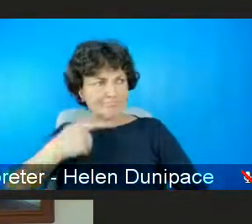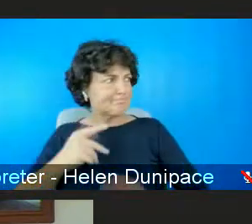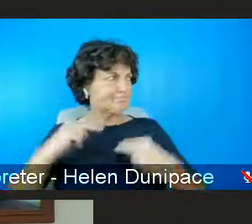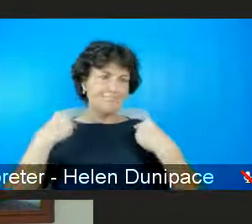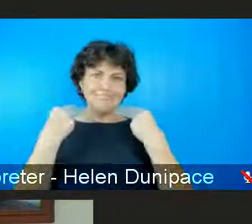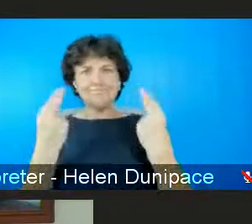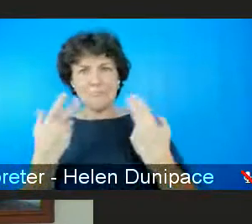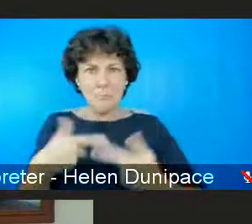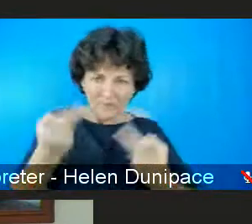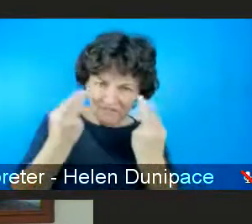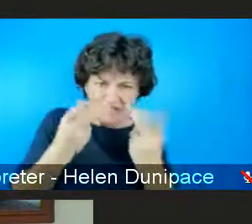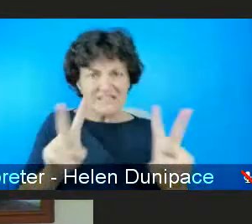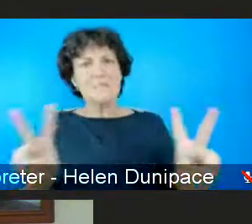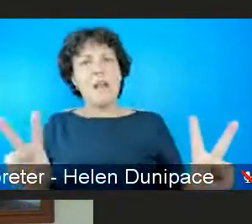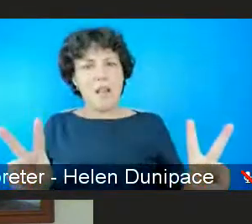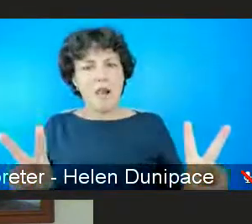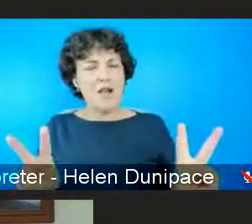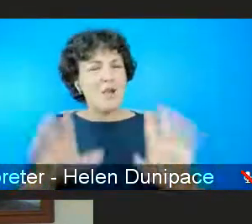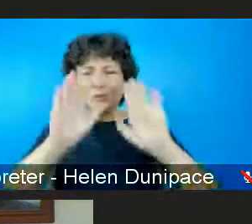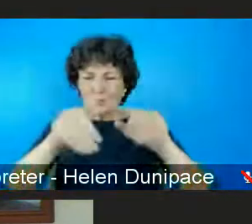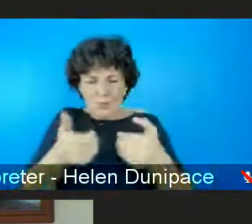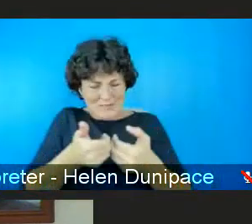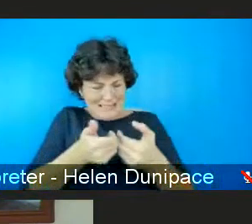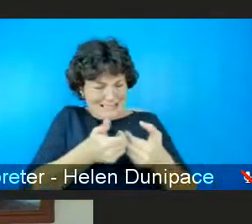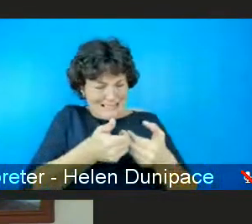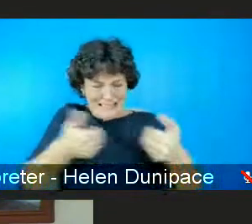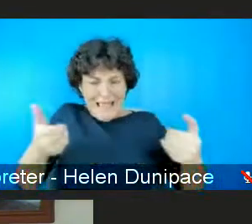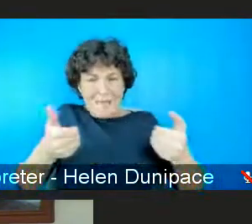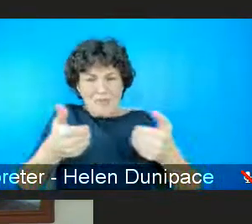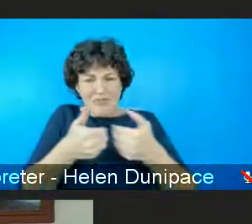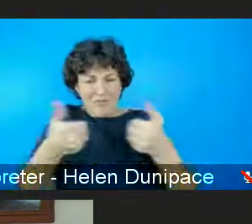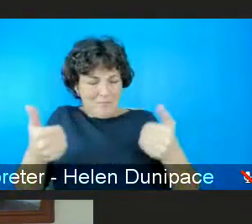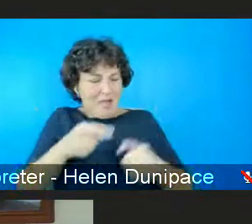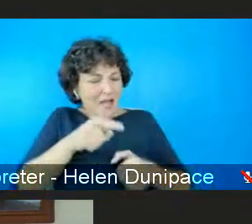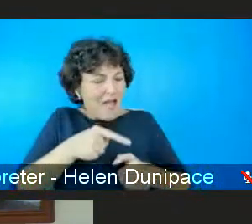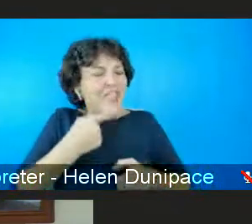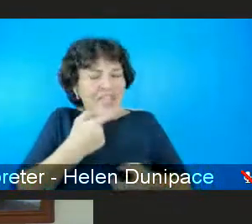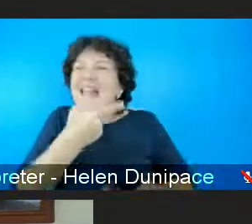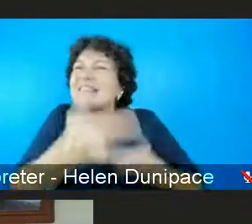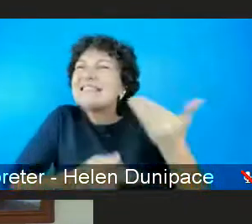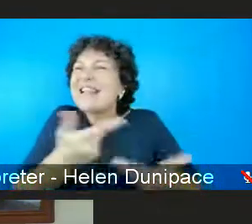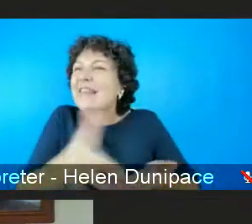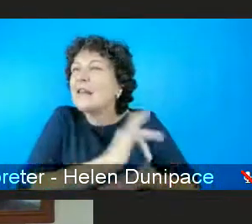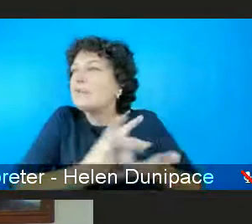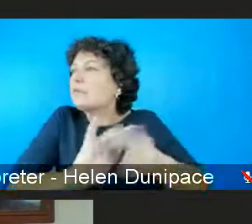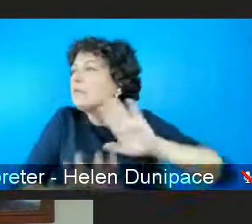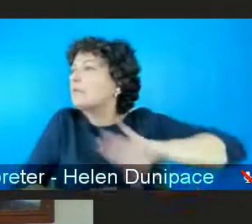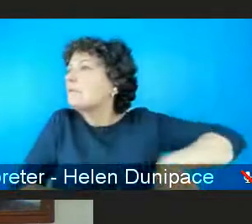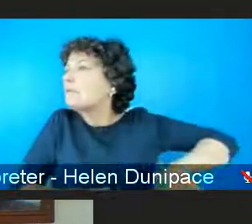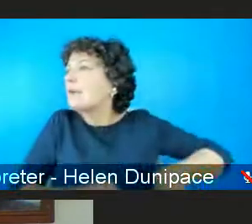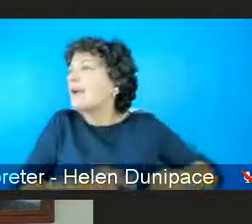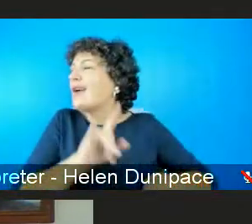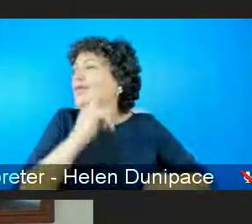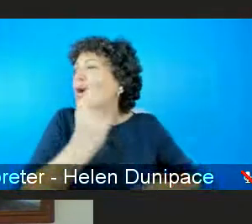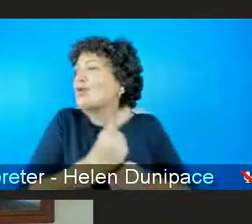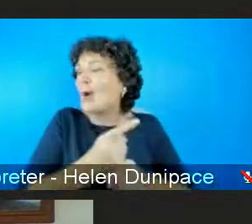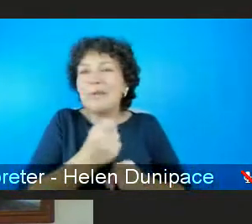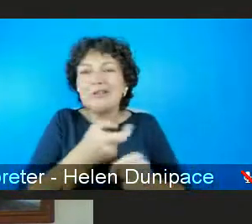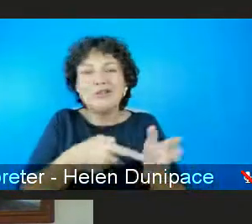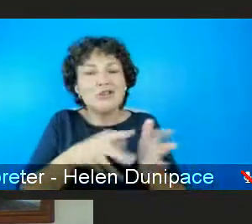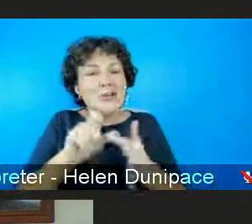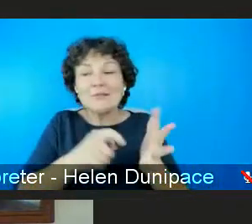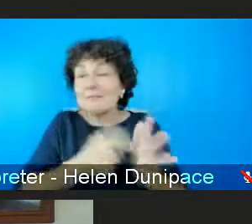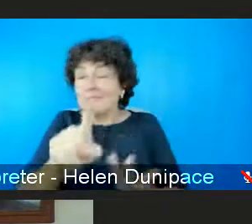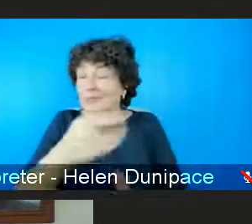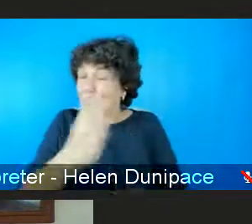is to stop separating them out and then wiping out their gender so the way i would really like to see our policy arranged